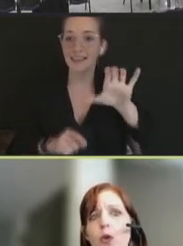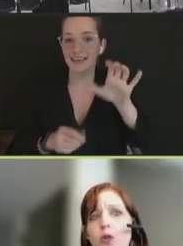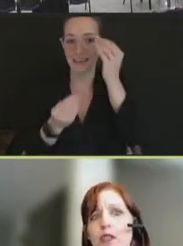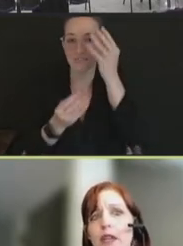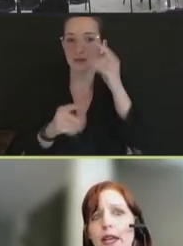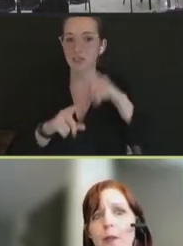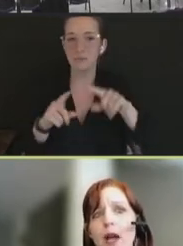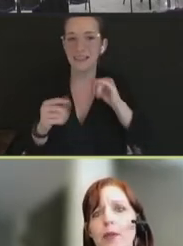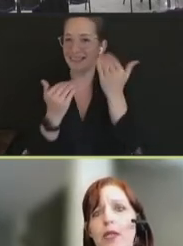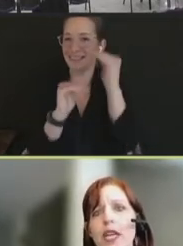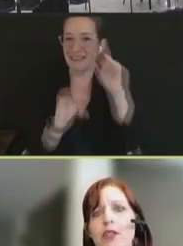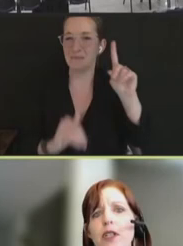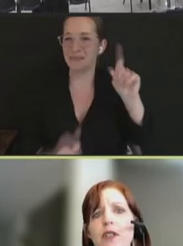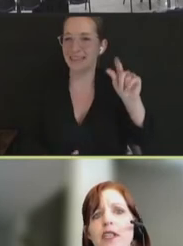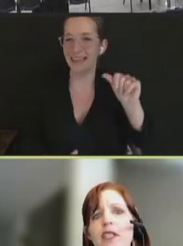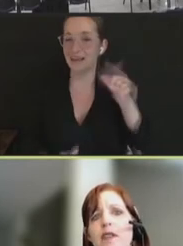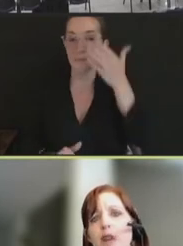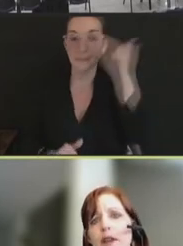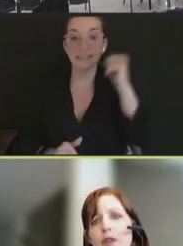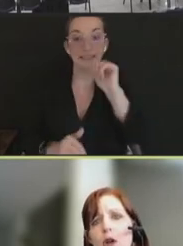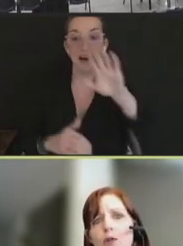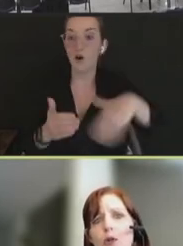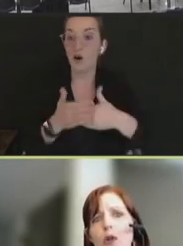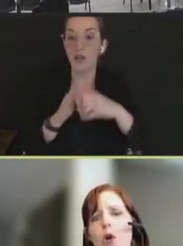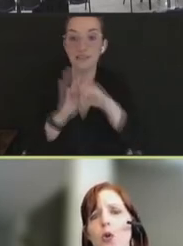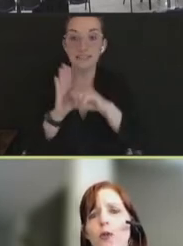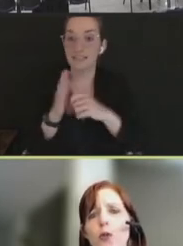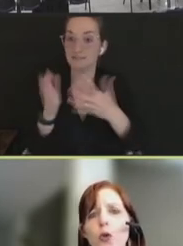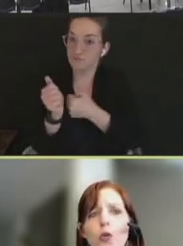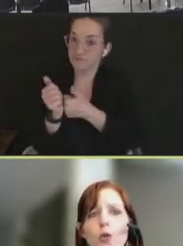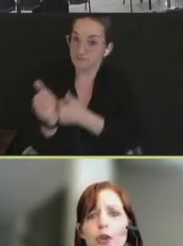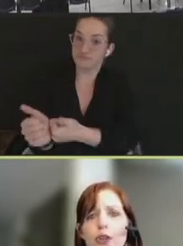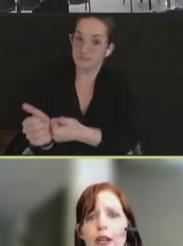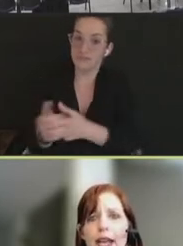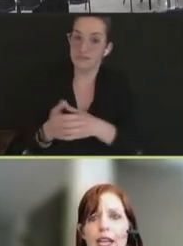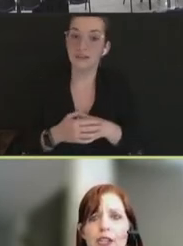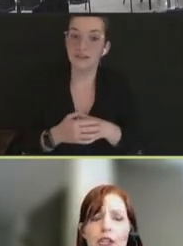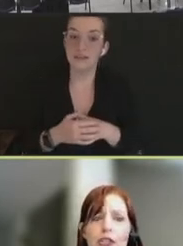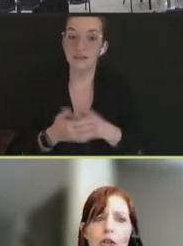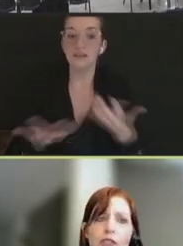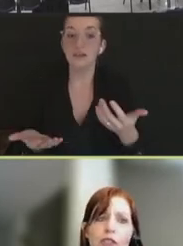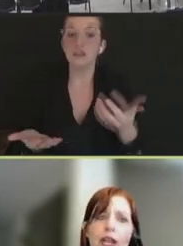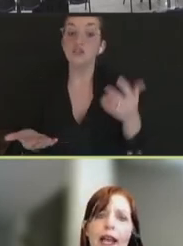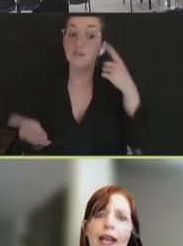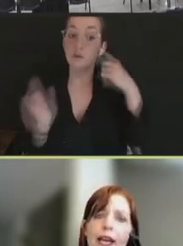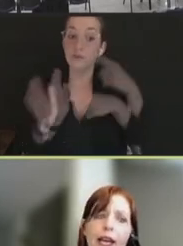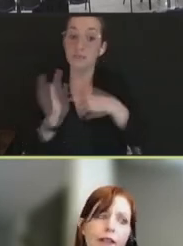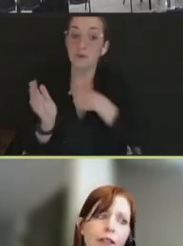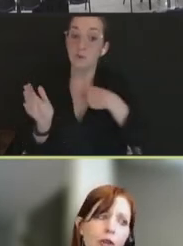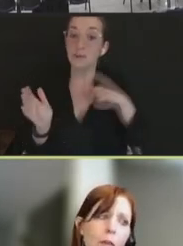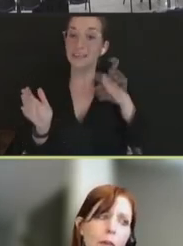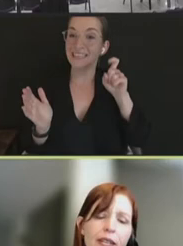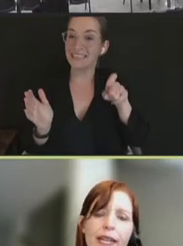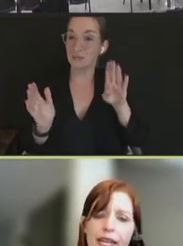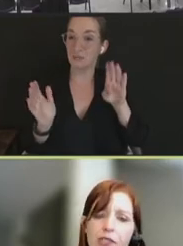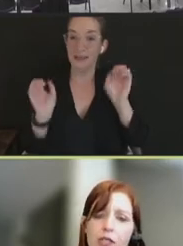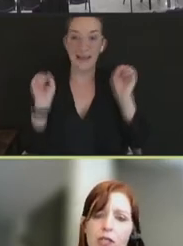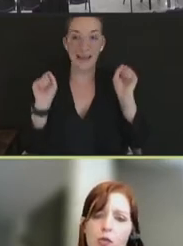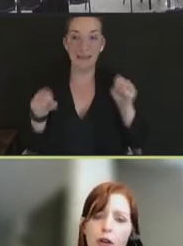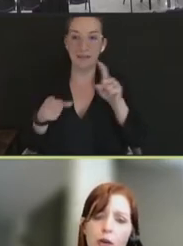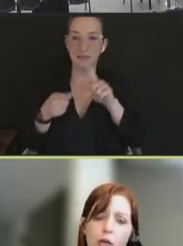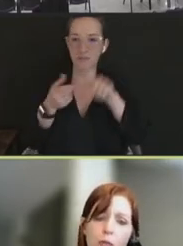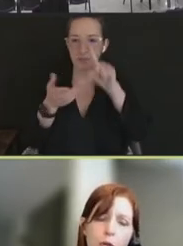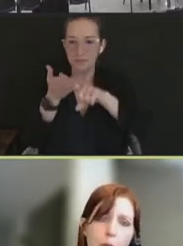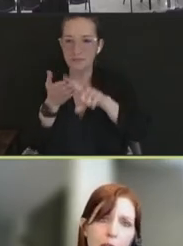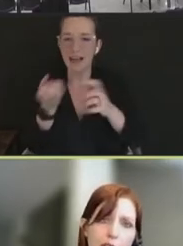for, say, the population 65 and over or for working age adults. And there are many cases